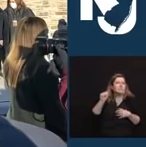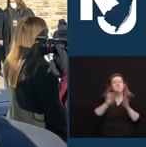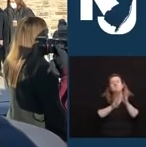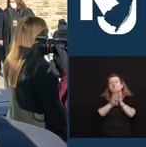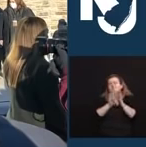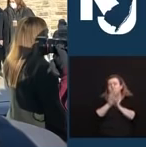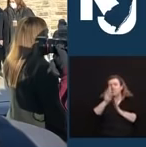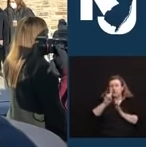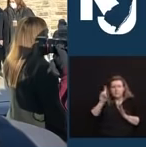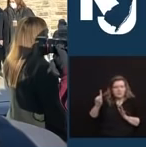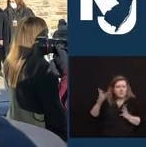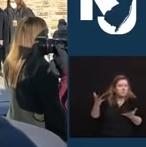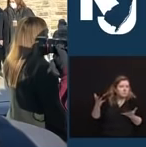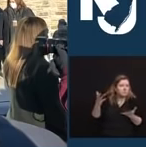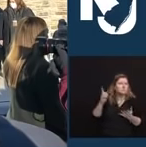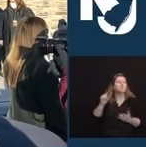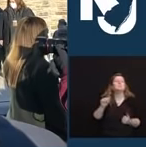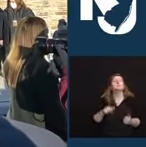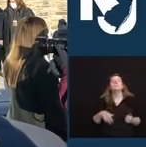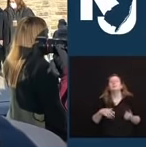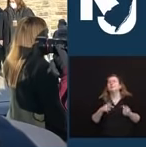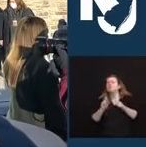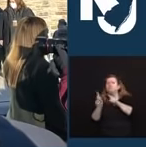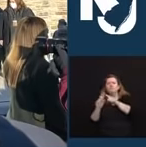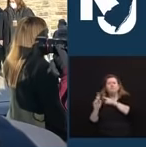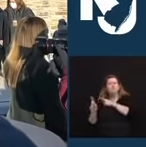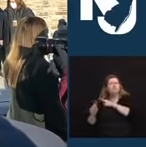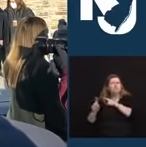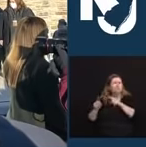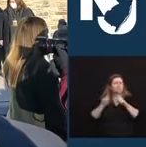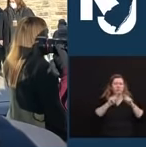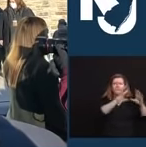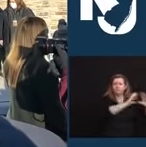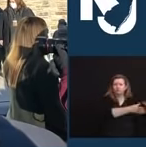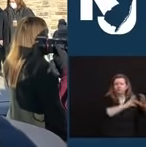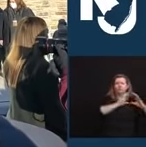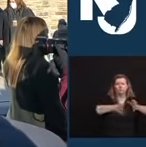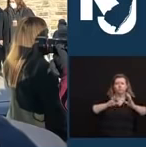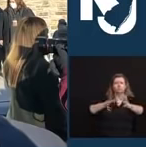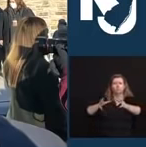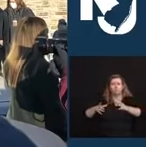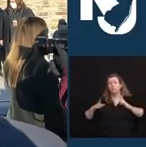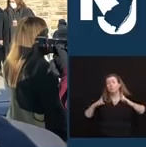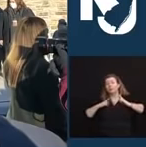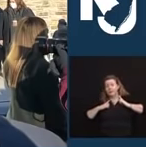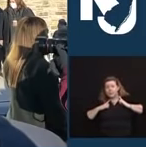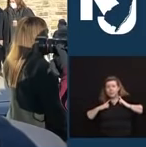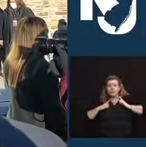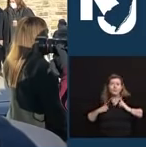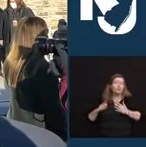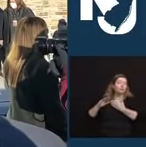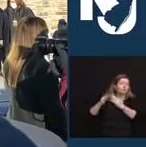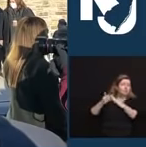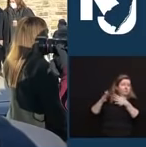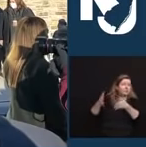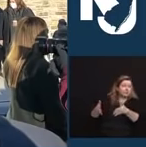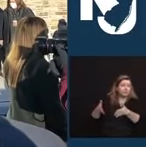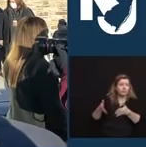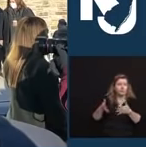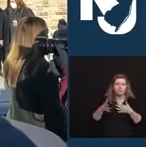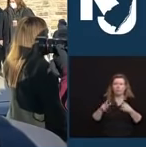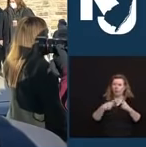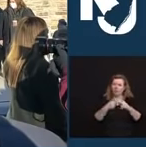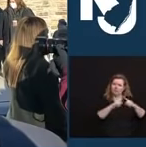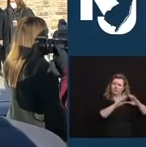urban development residences, and continuing care retirement communities for elderly residents. These are roughly,